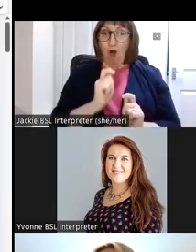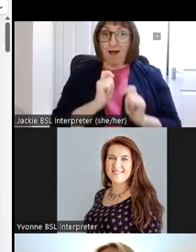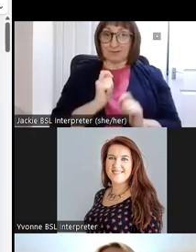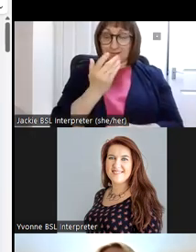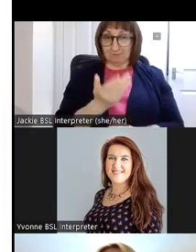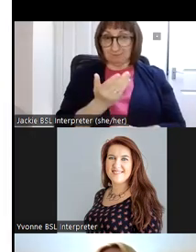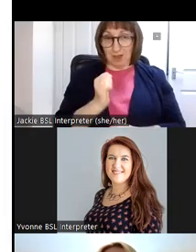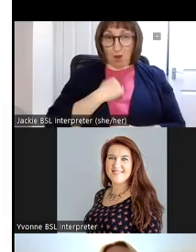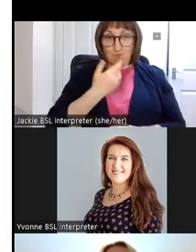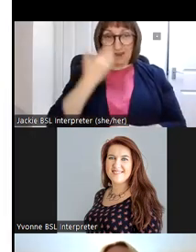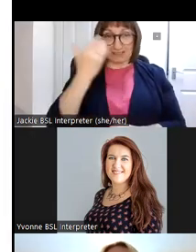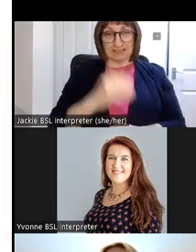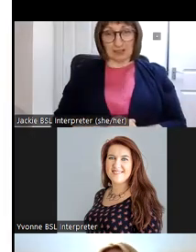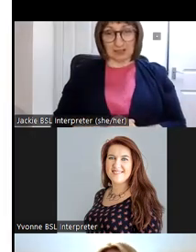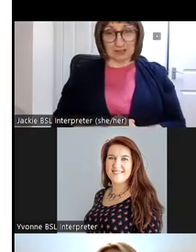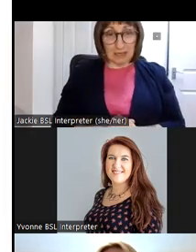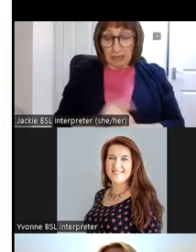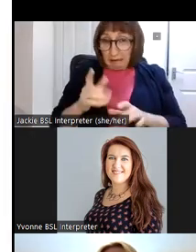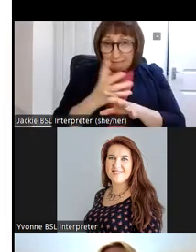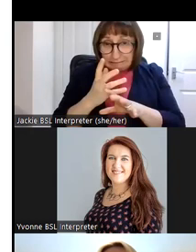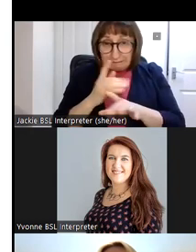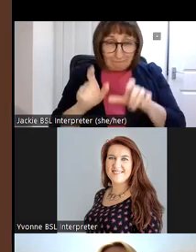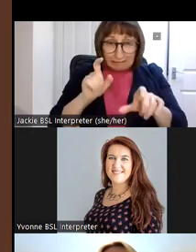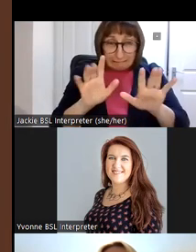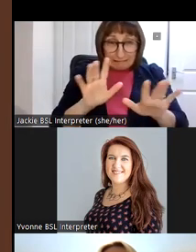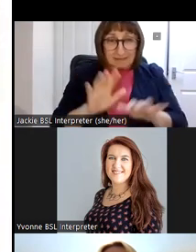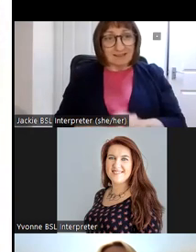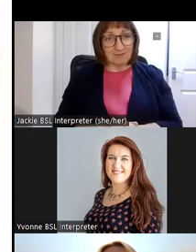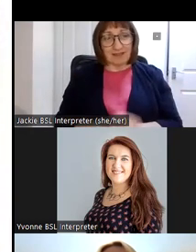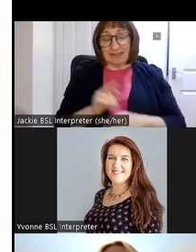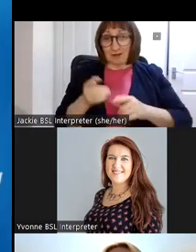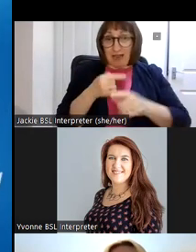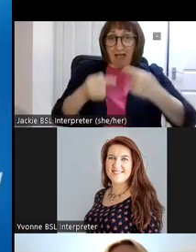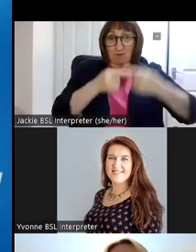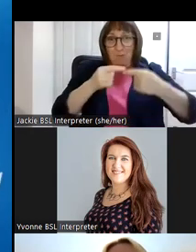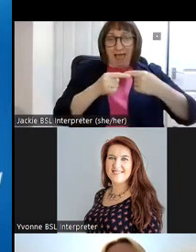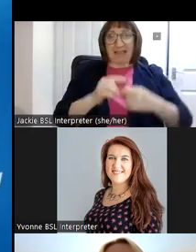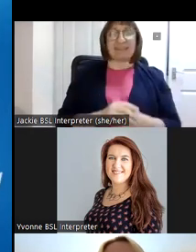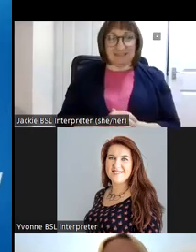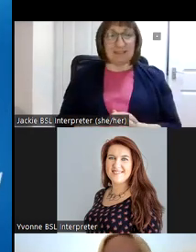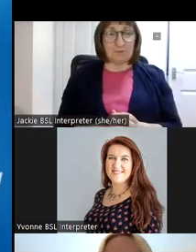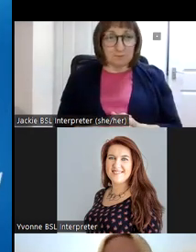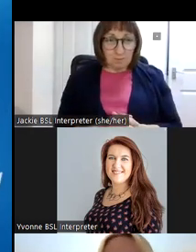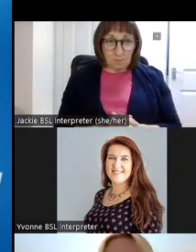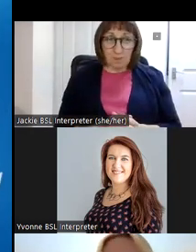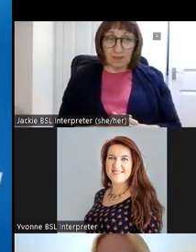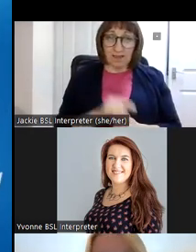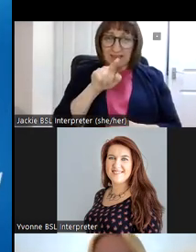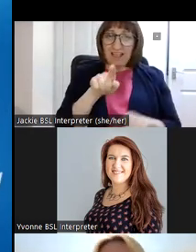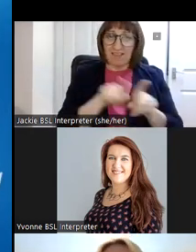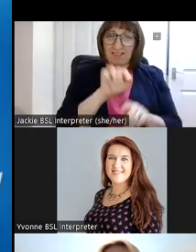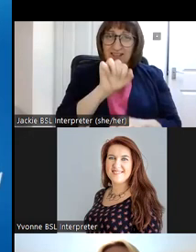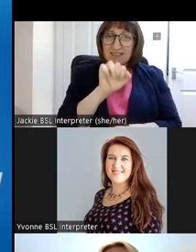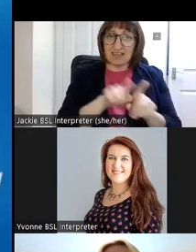is oh where am i gone i have to go back this way now uh so this is the um